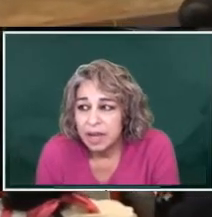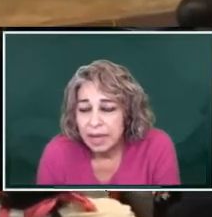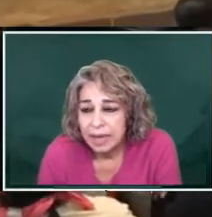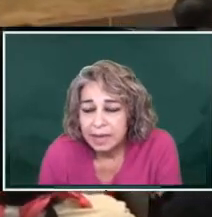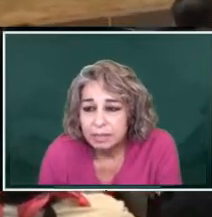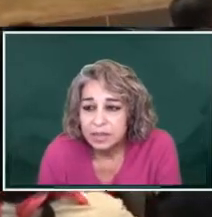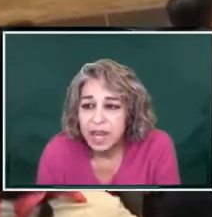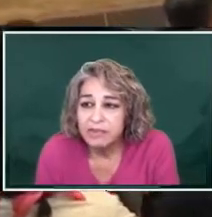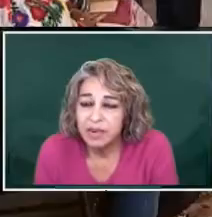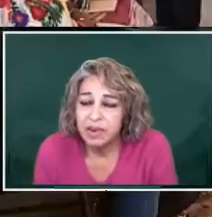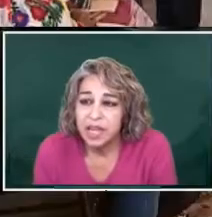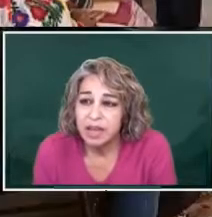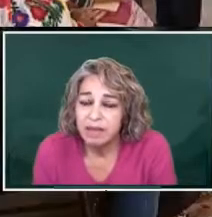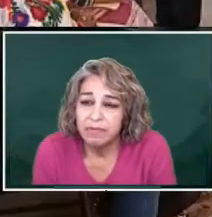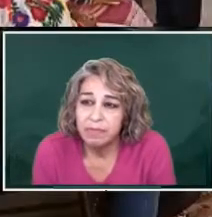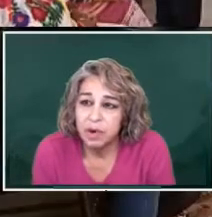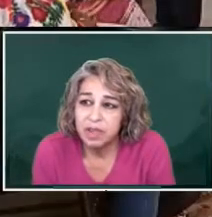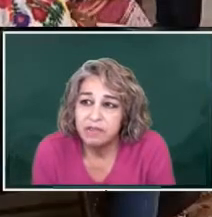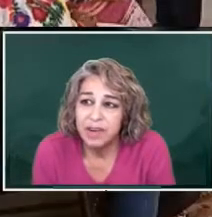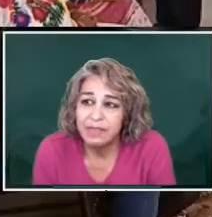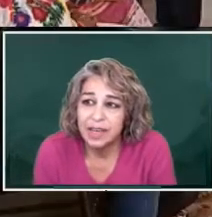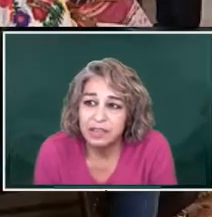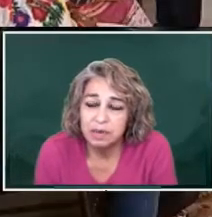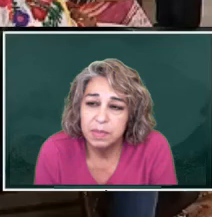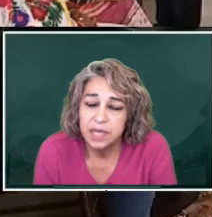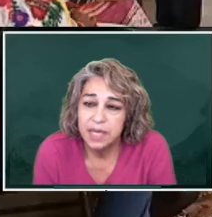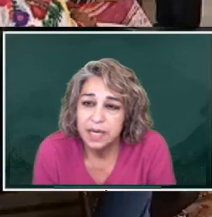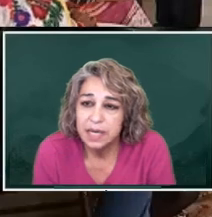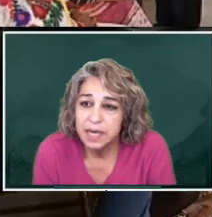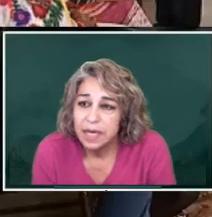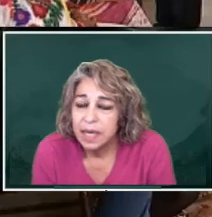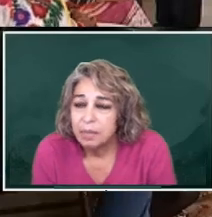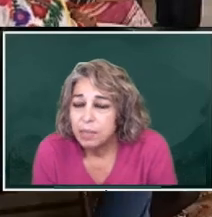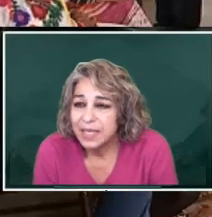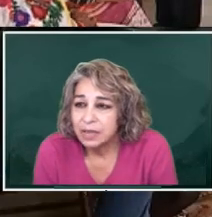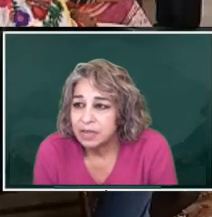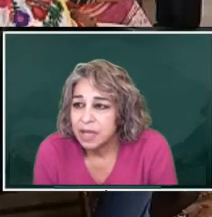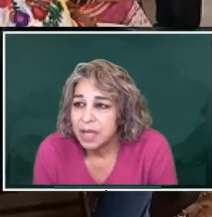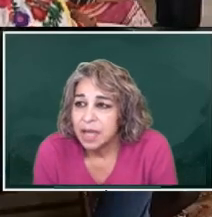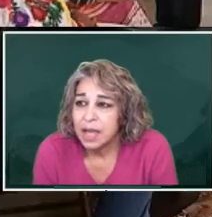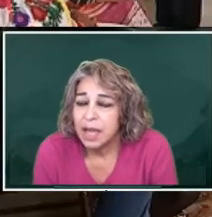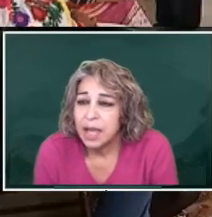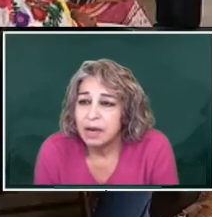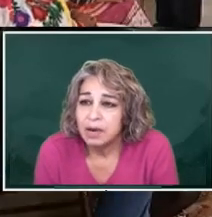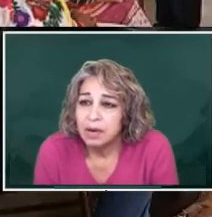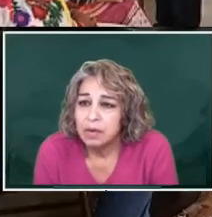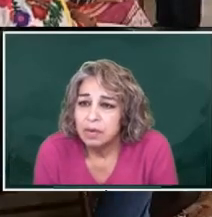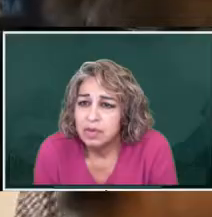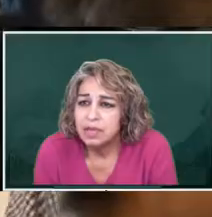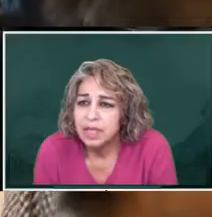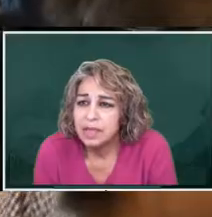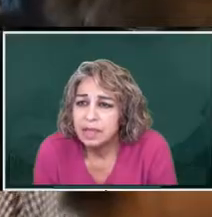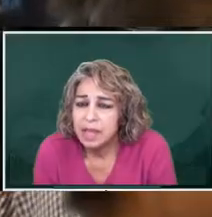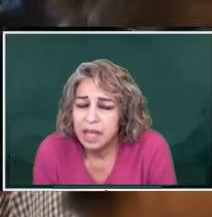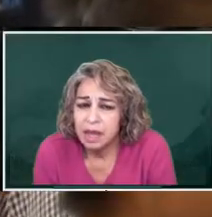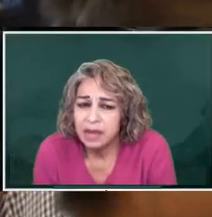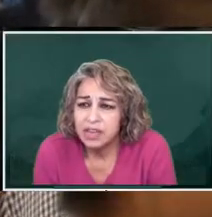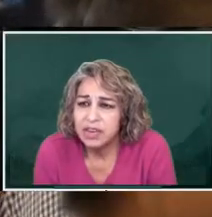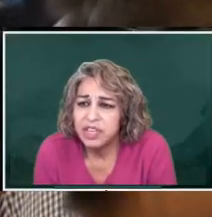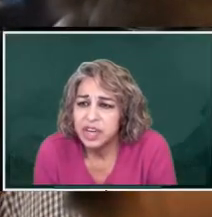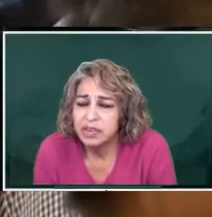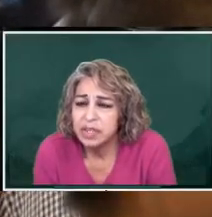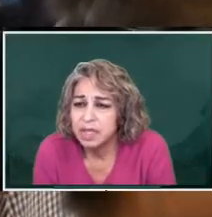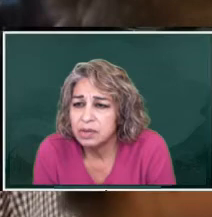diverting more than 5,000 million pesos. And you said that the